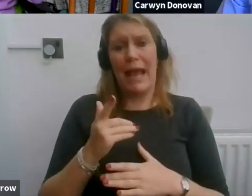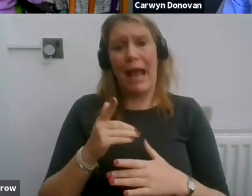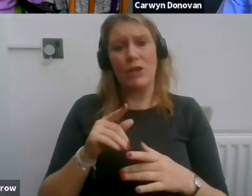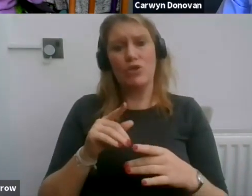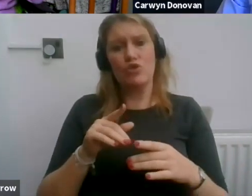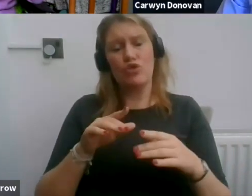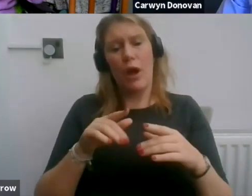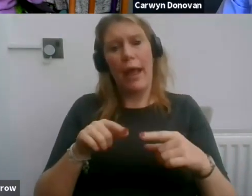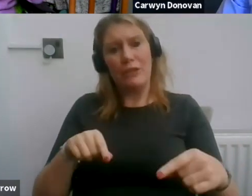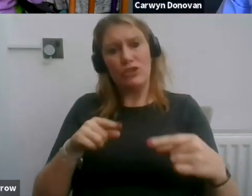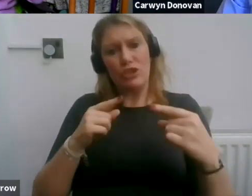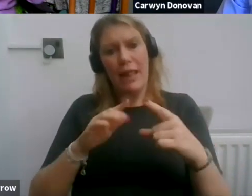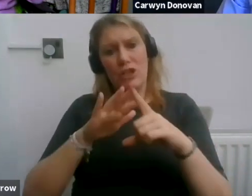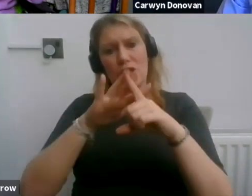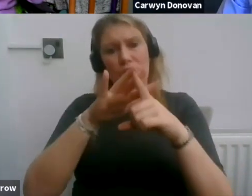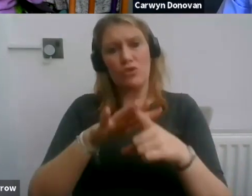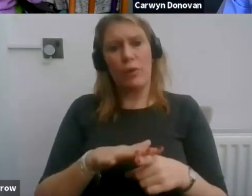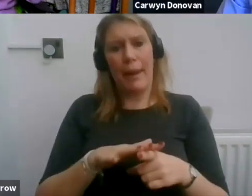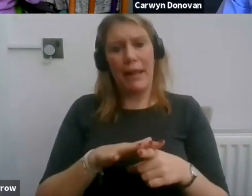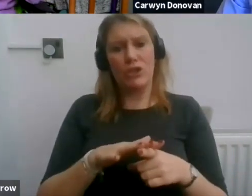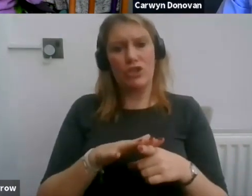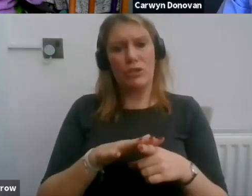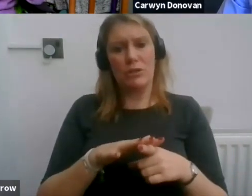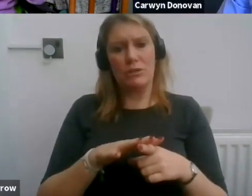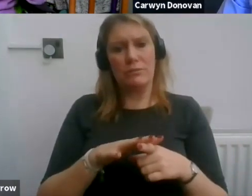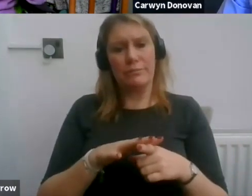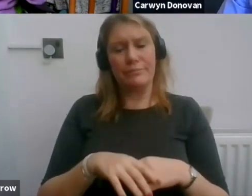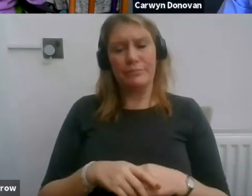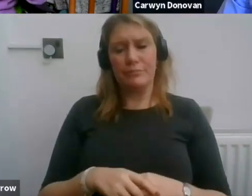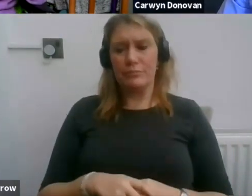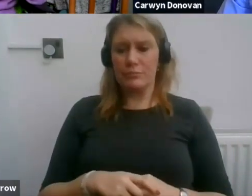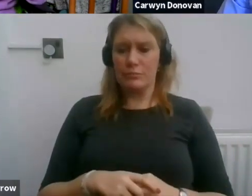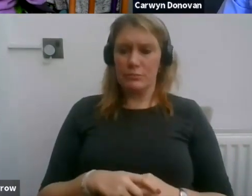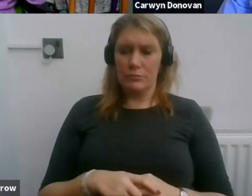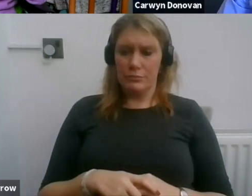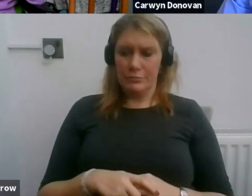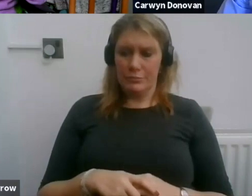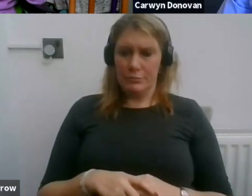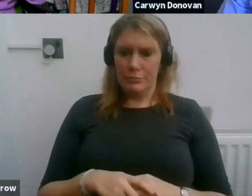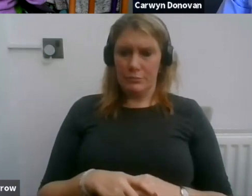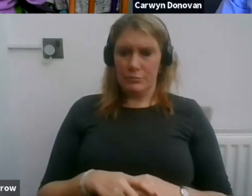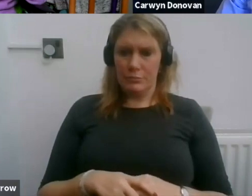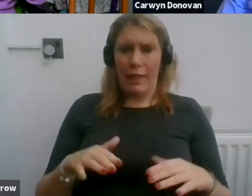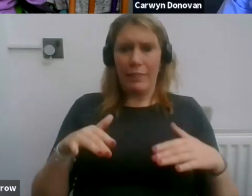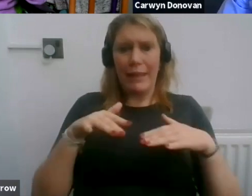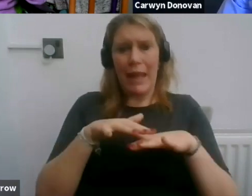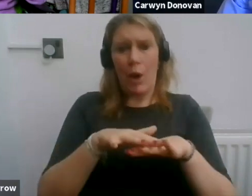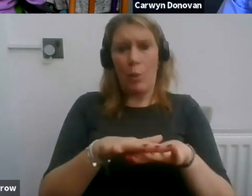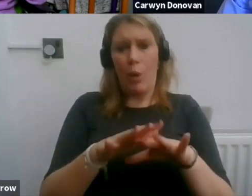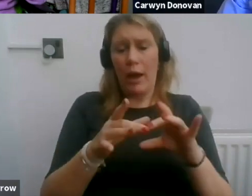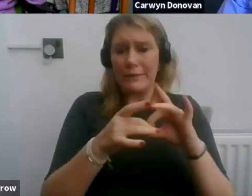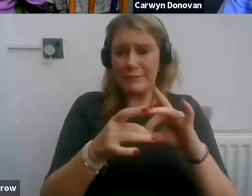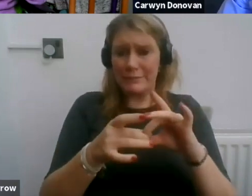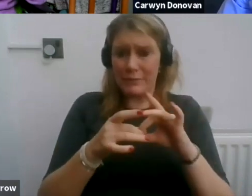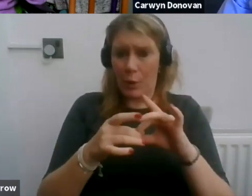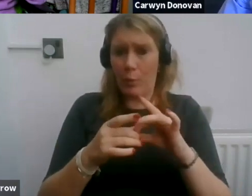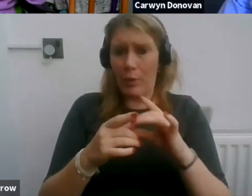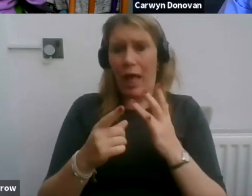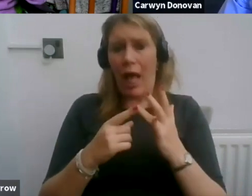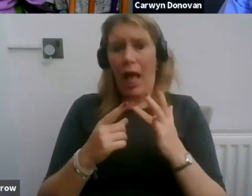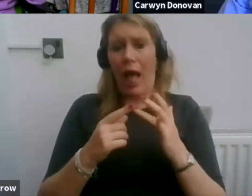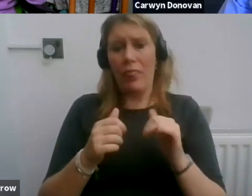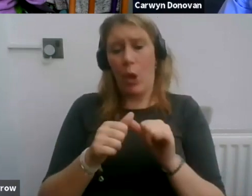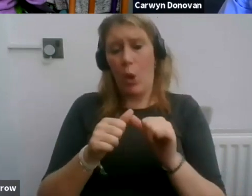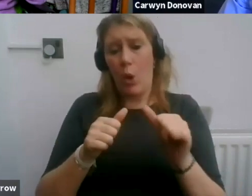Now, the network also liaises with other affiliated bodies, other trades unions, other